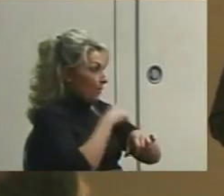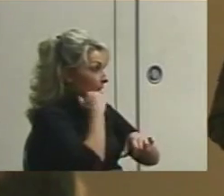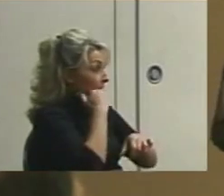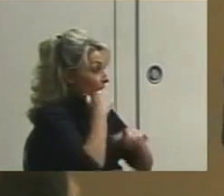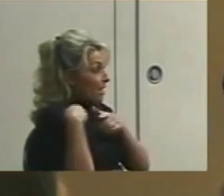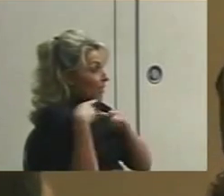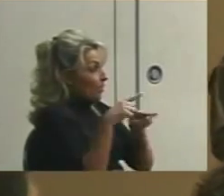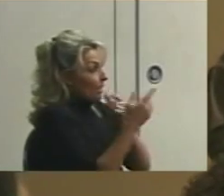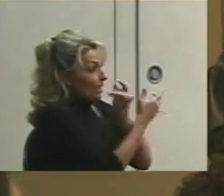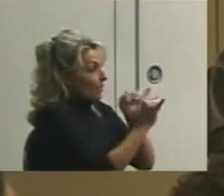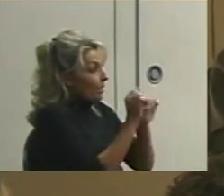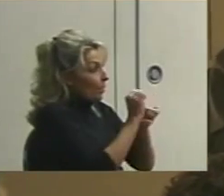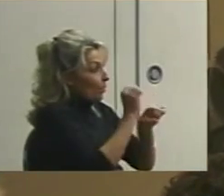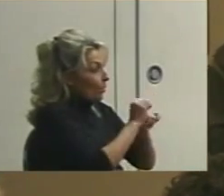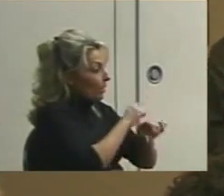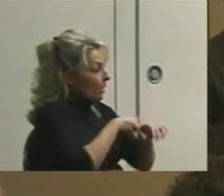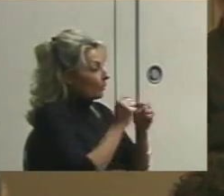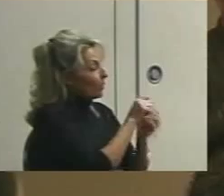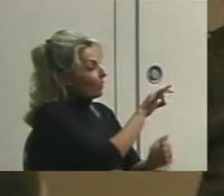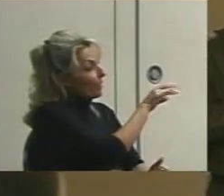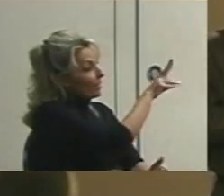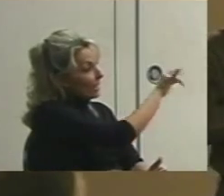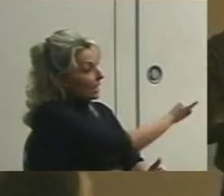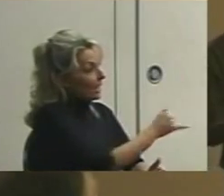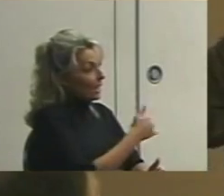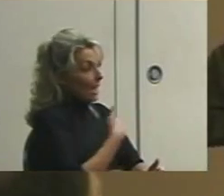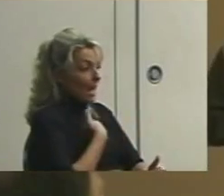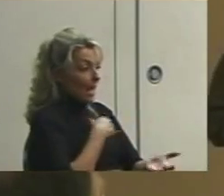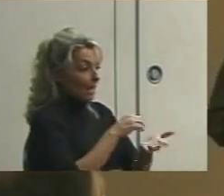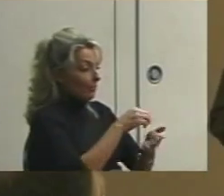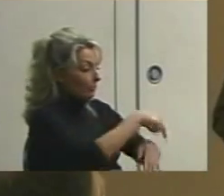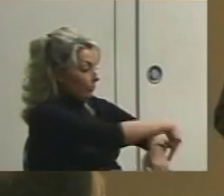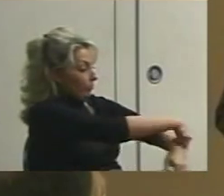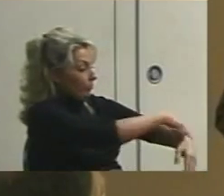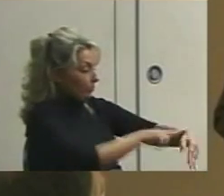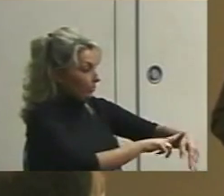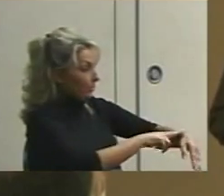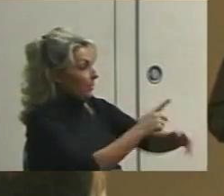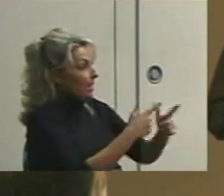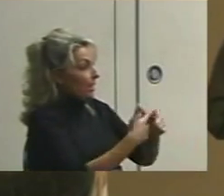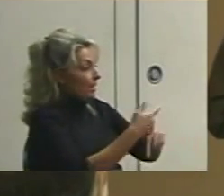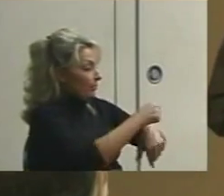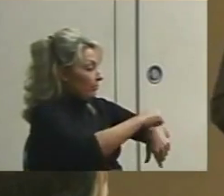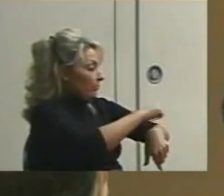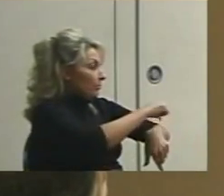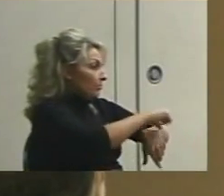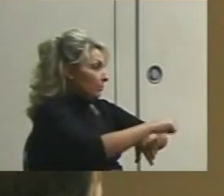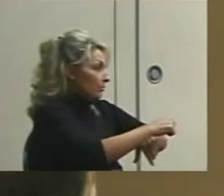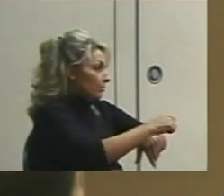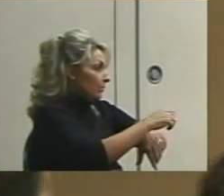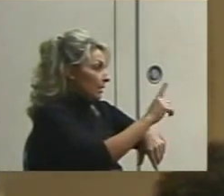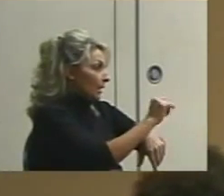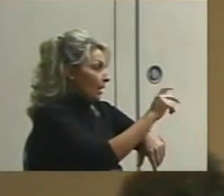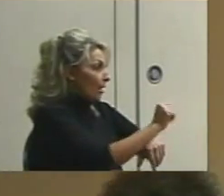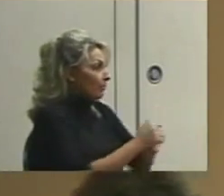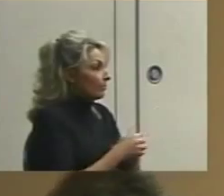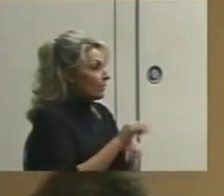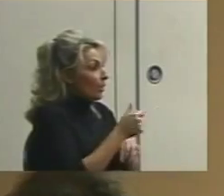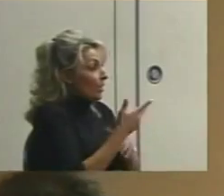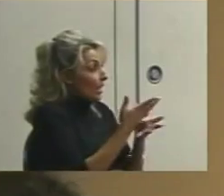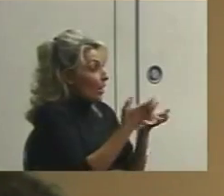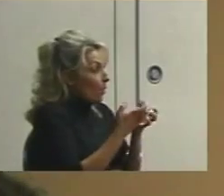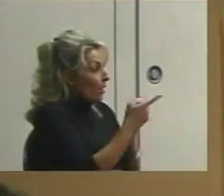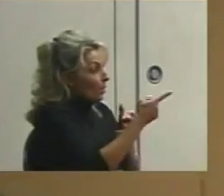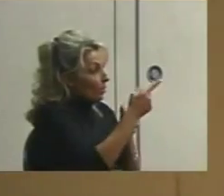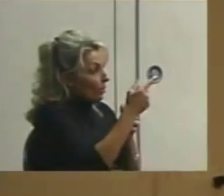during independent work times with Felicity, I put that tape on and collect. The other thing I want you to really consider